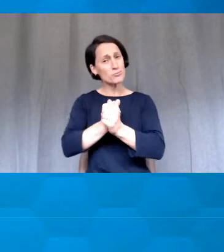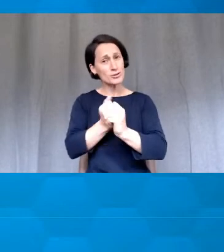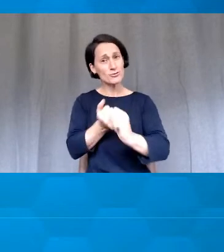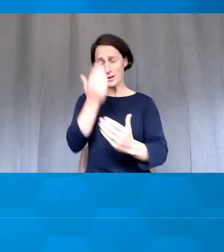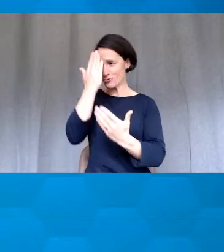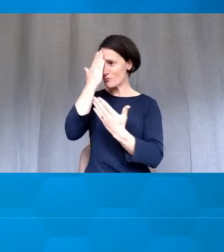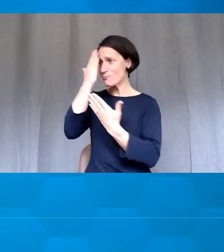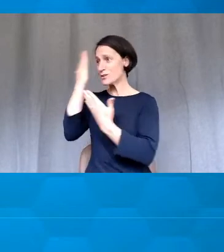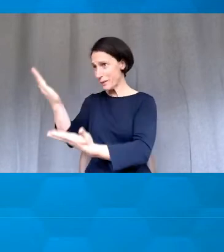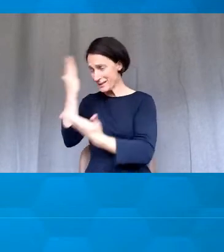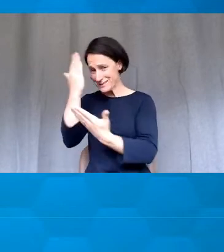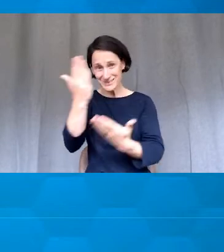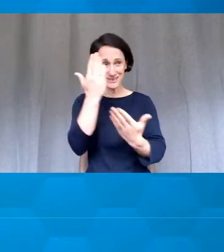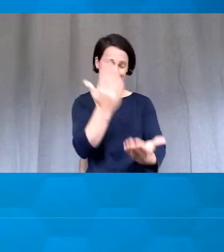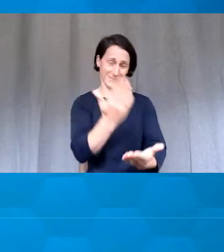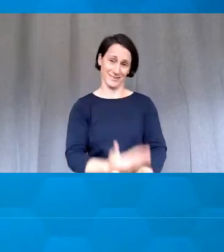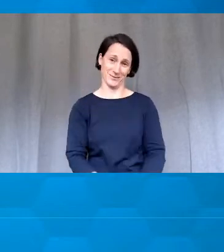in the room.